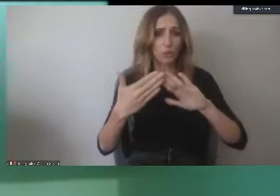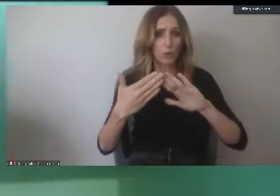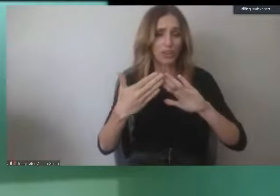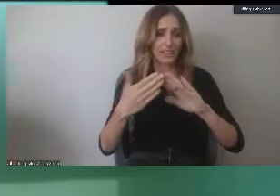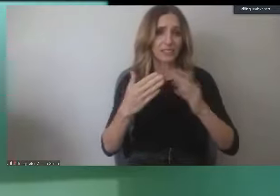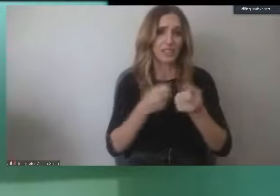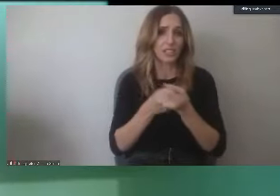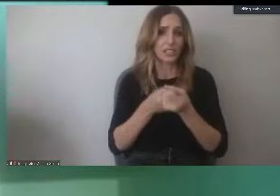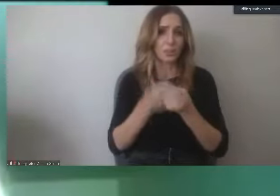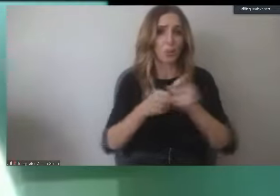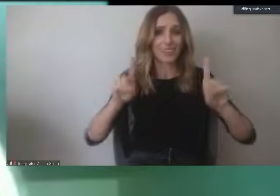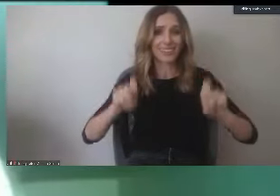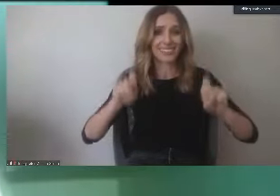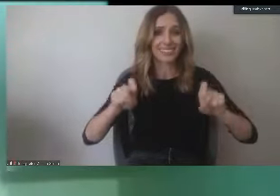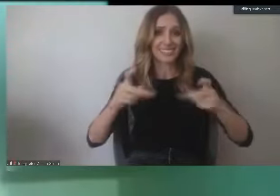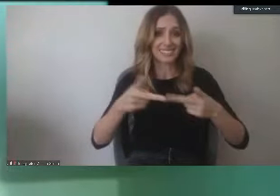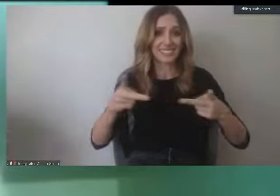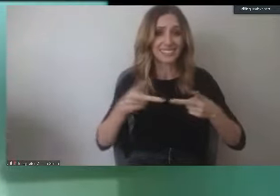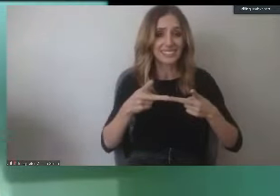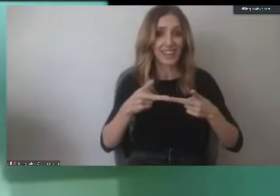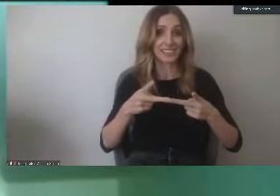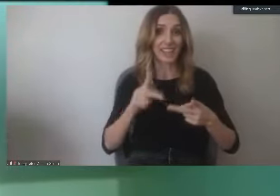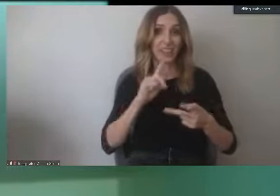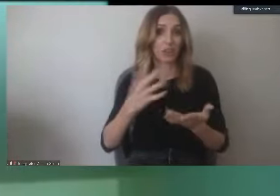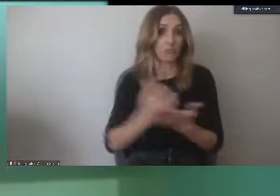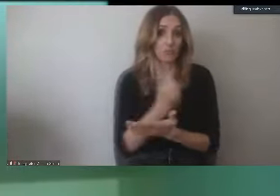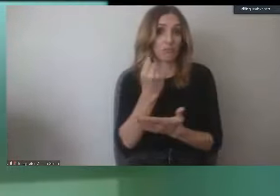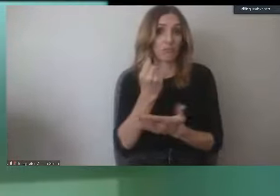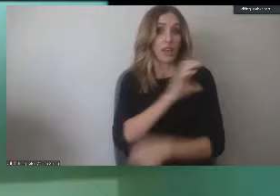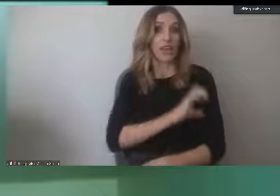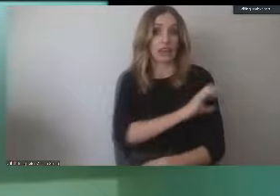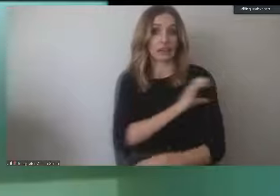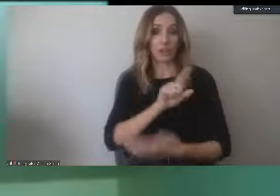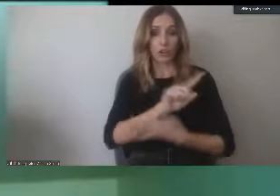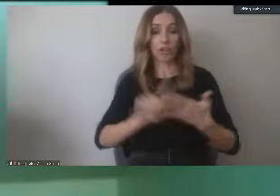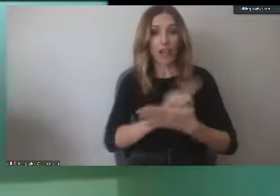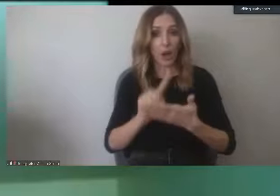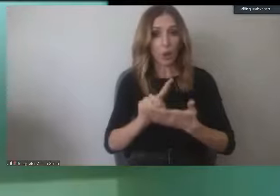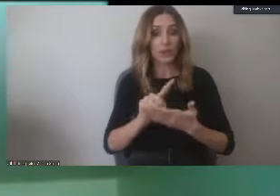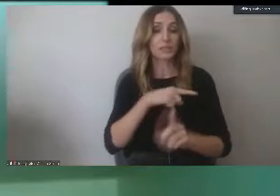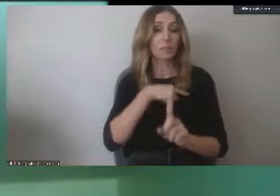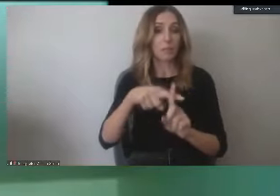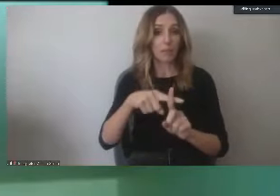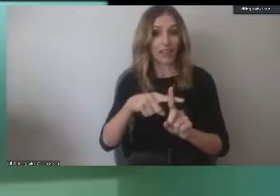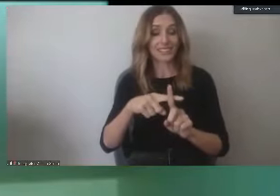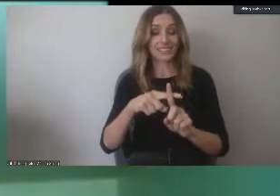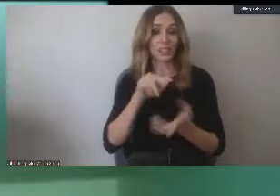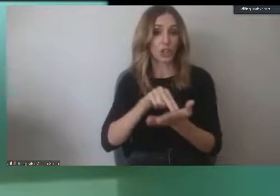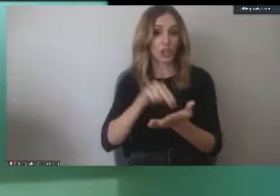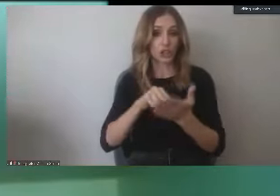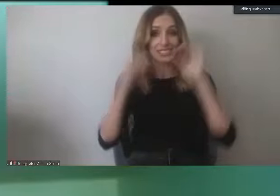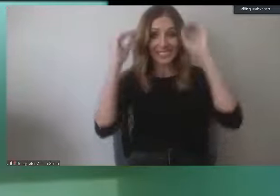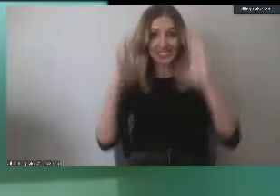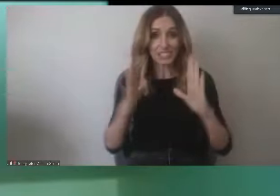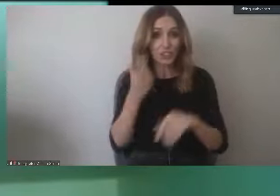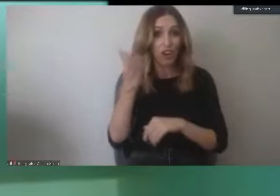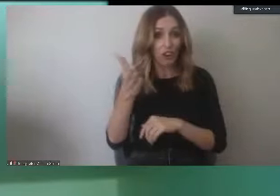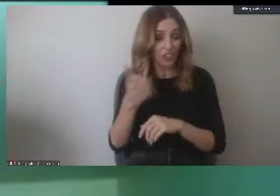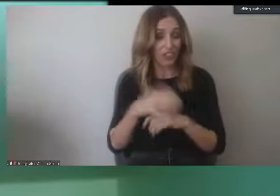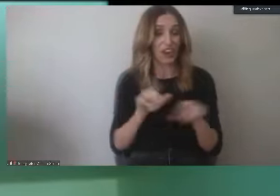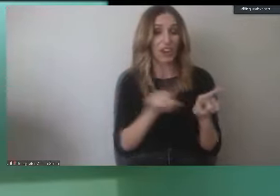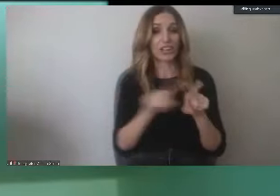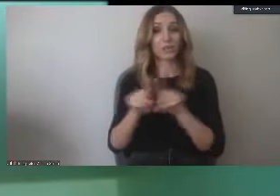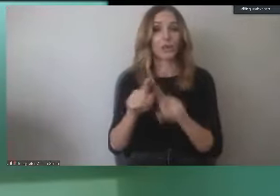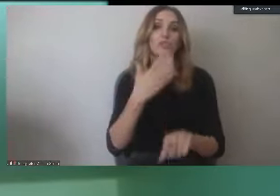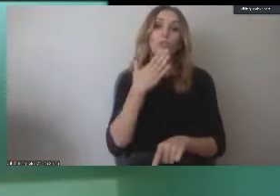sites. And they're getting some of their clinical hours right now for that. And our nursing faculty are out there with them. So congratulations to them for volunteering